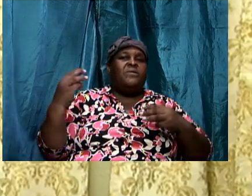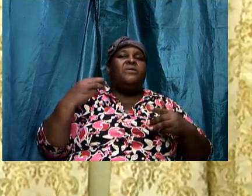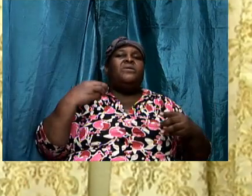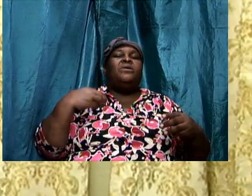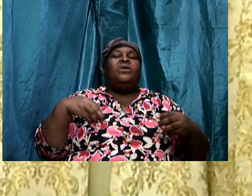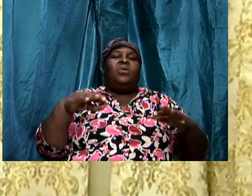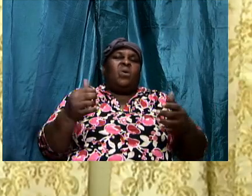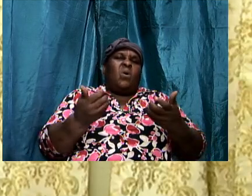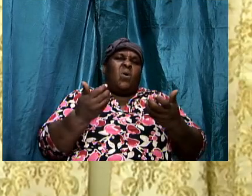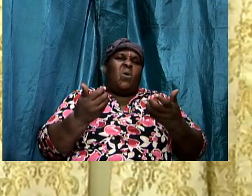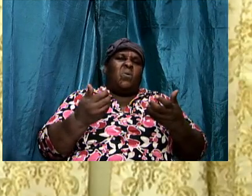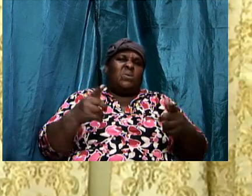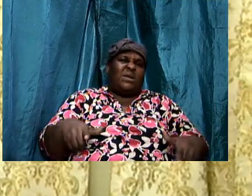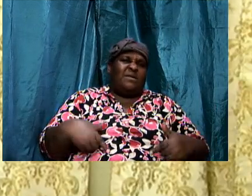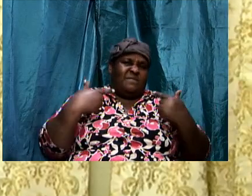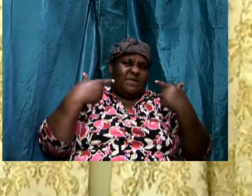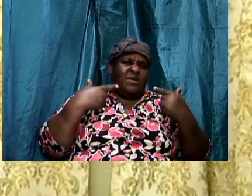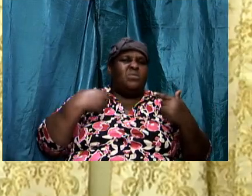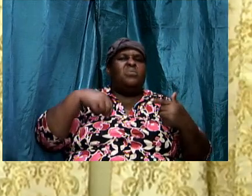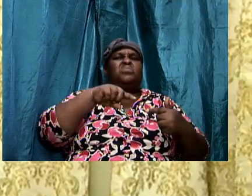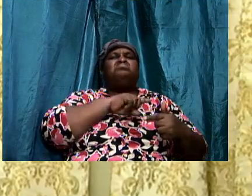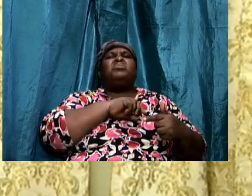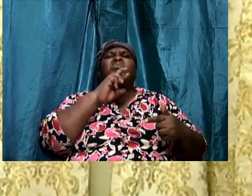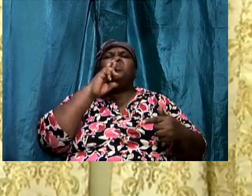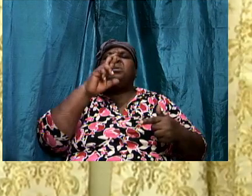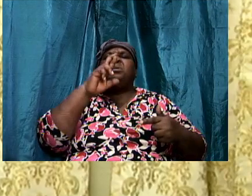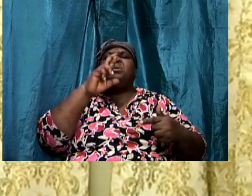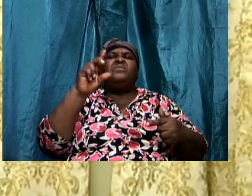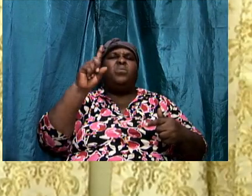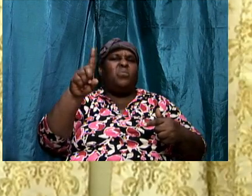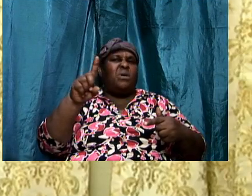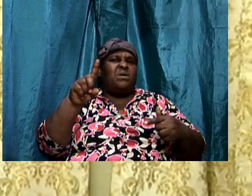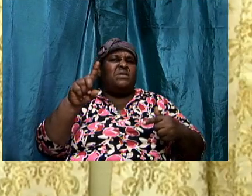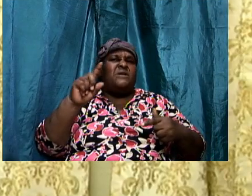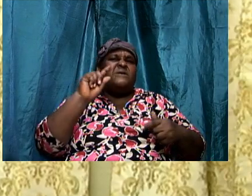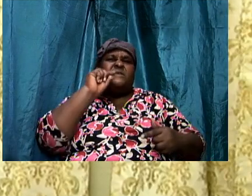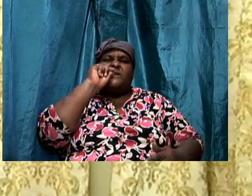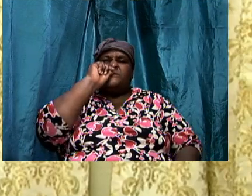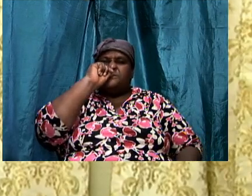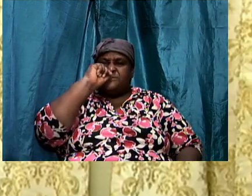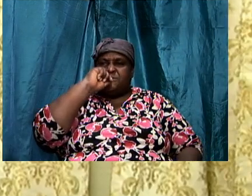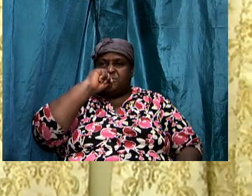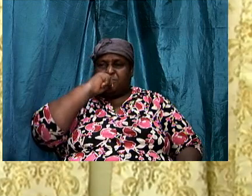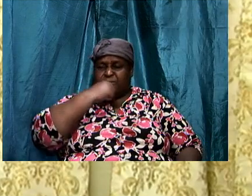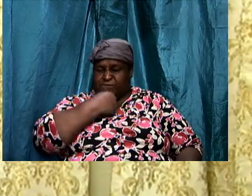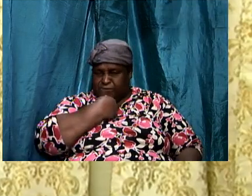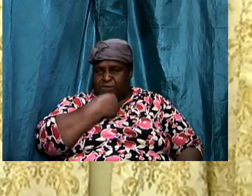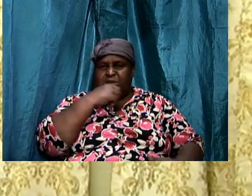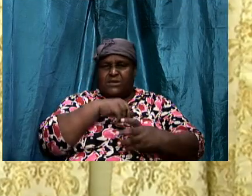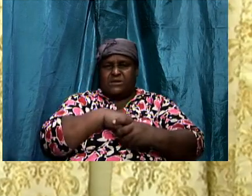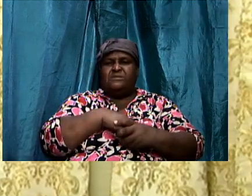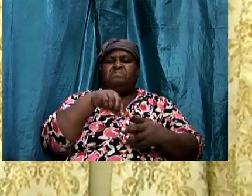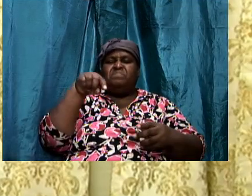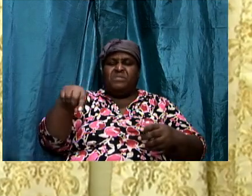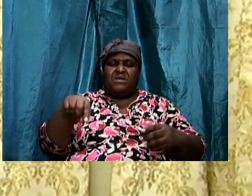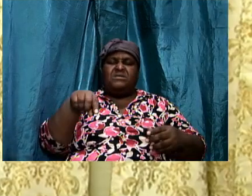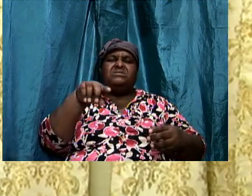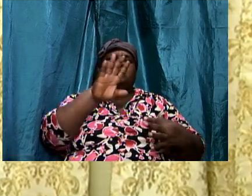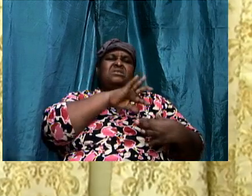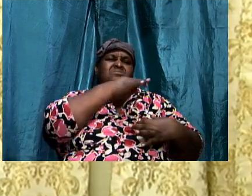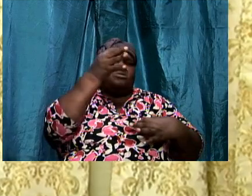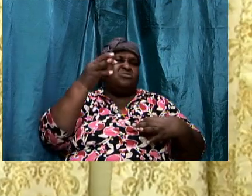ones that are suffering in this warfare. We are suffering. Because we treat